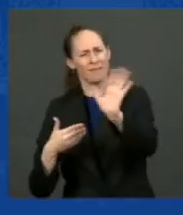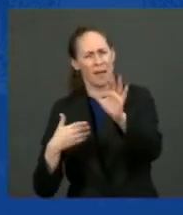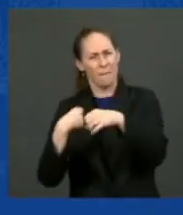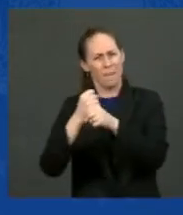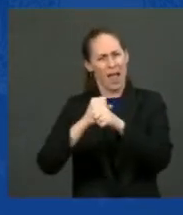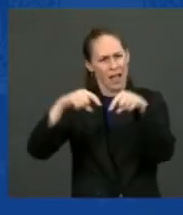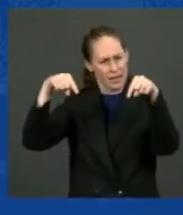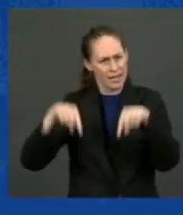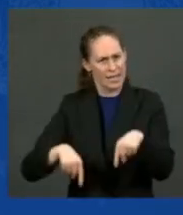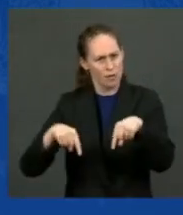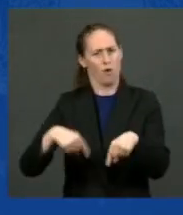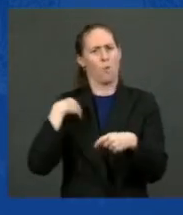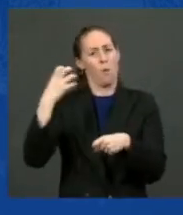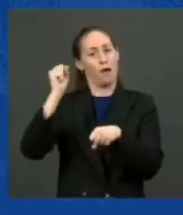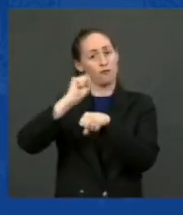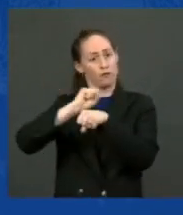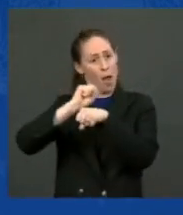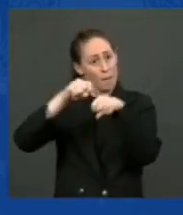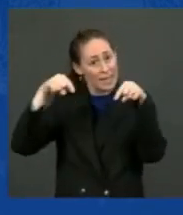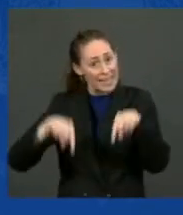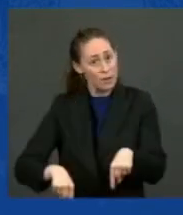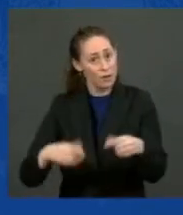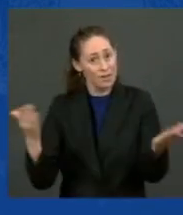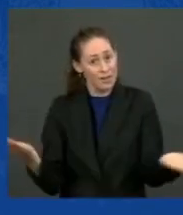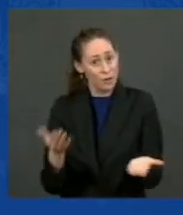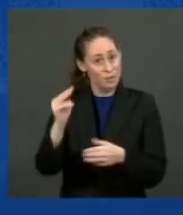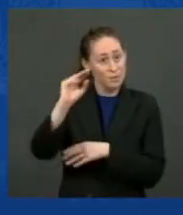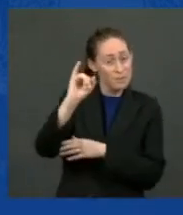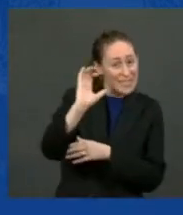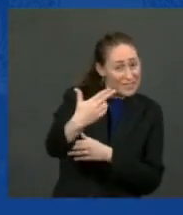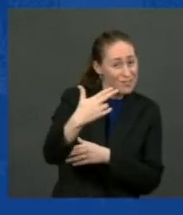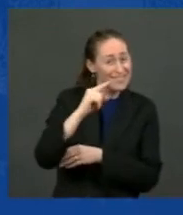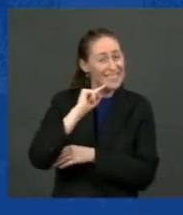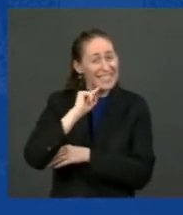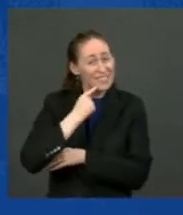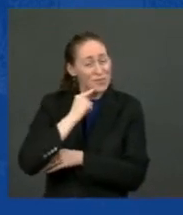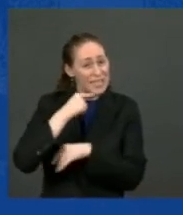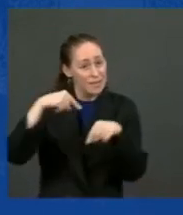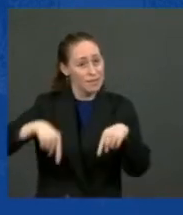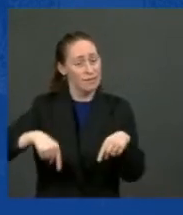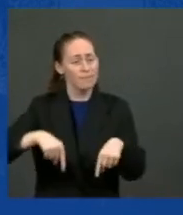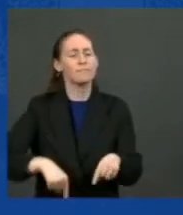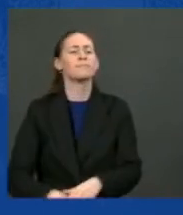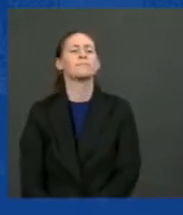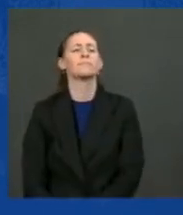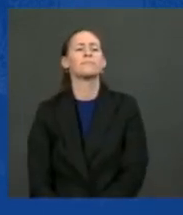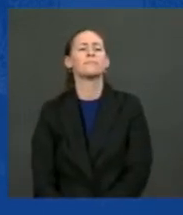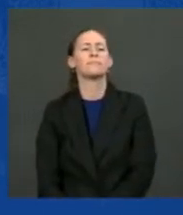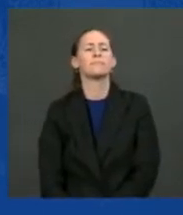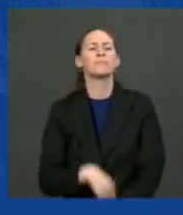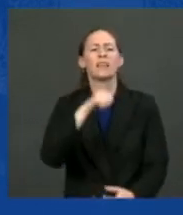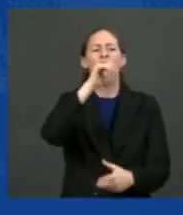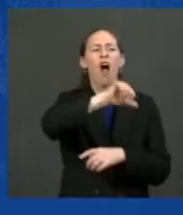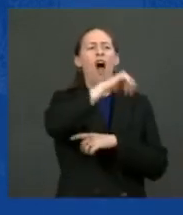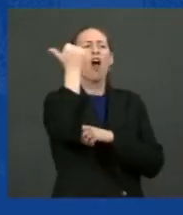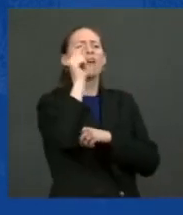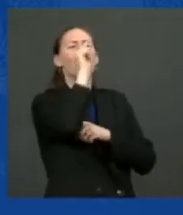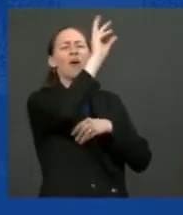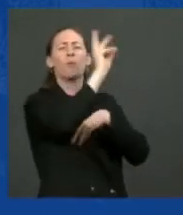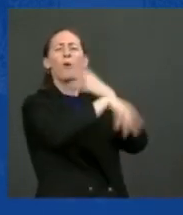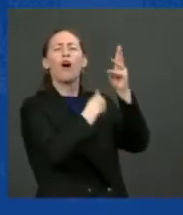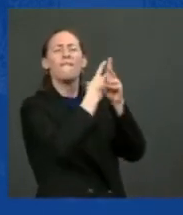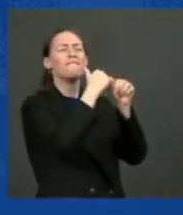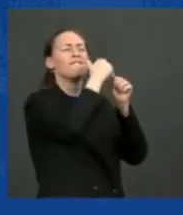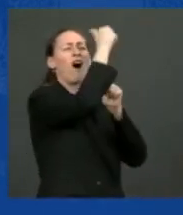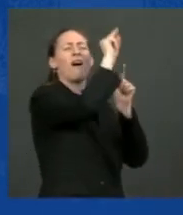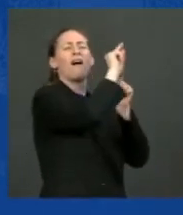those jobs. No, I really mean it. I want those jobs here in Michigan, not halfway around the globe. That's what my plan will